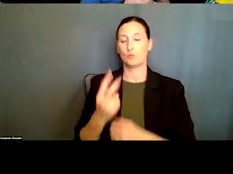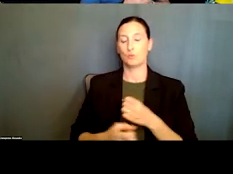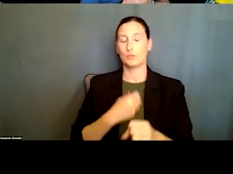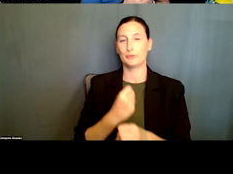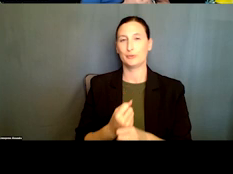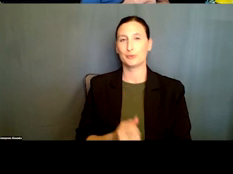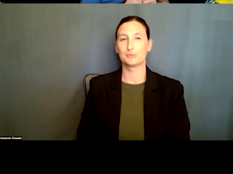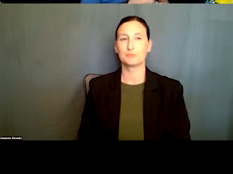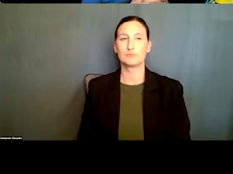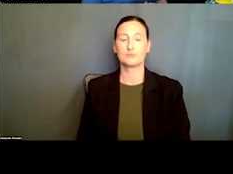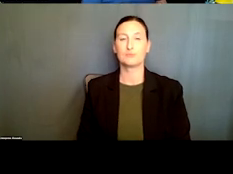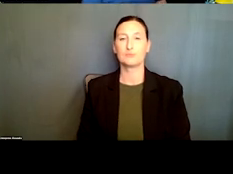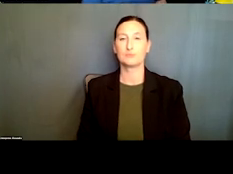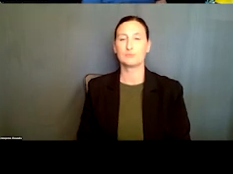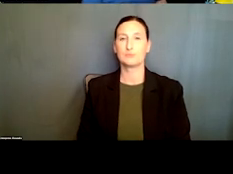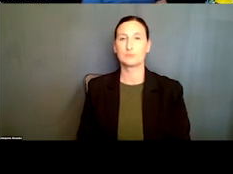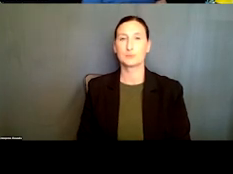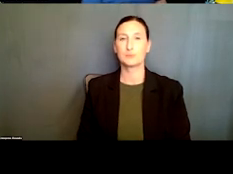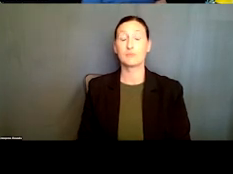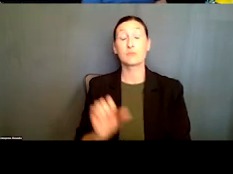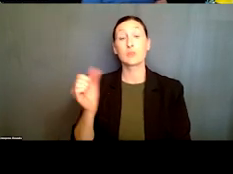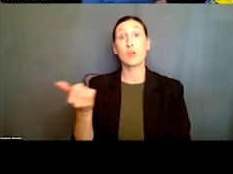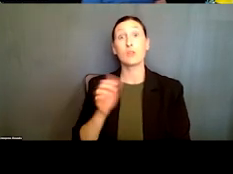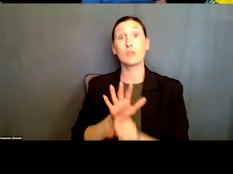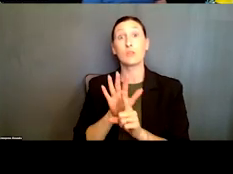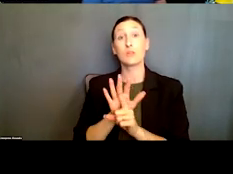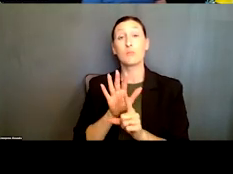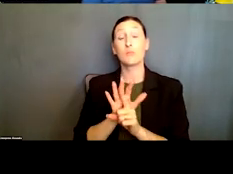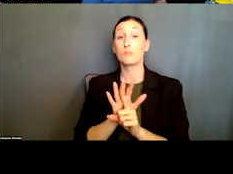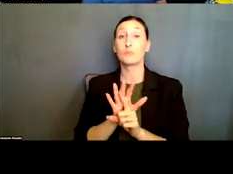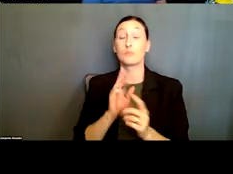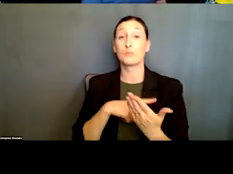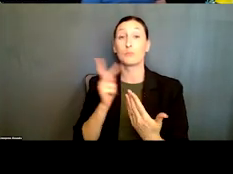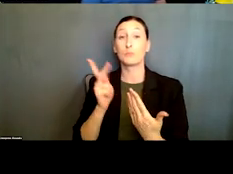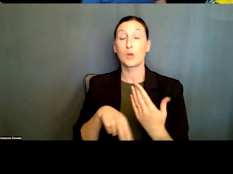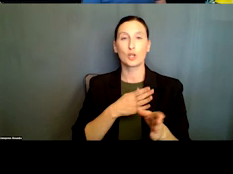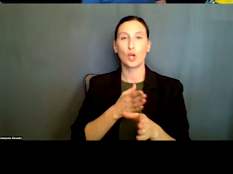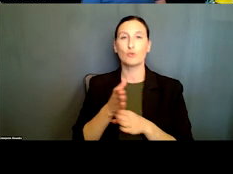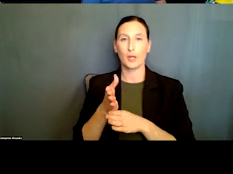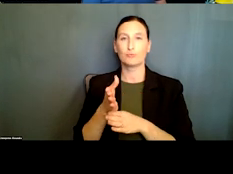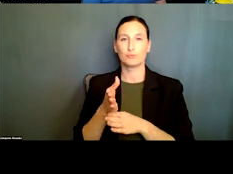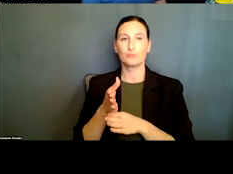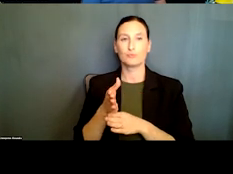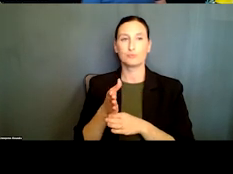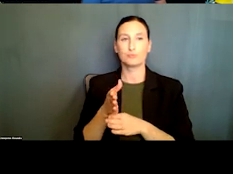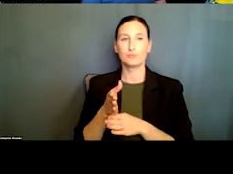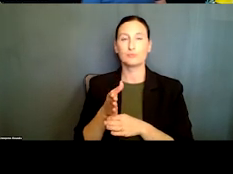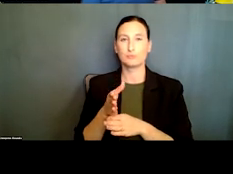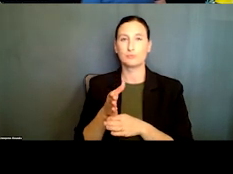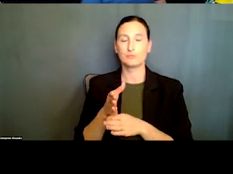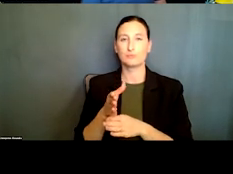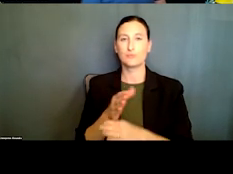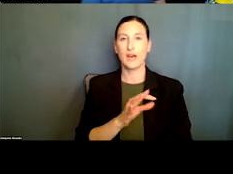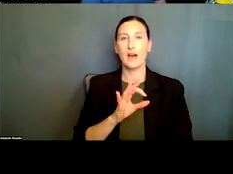Uh, another very, uh, popular program is the career program. Uh, this is faculty early career development.